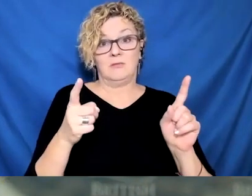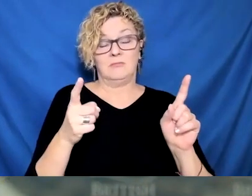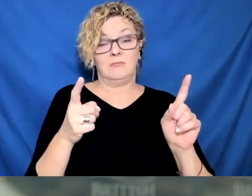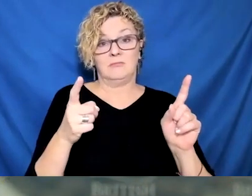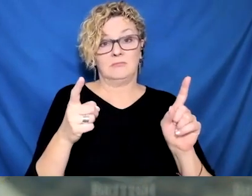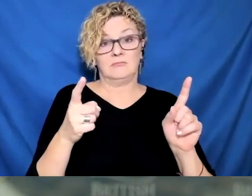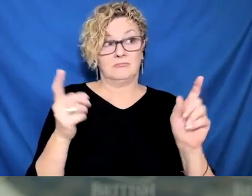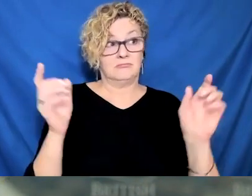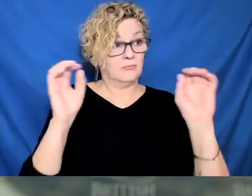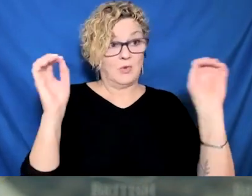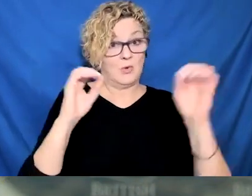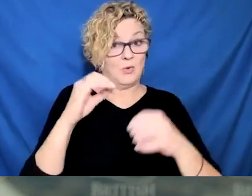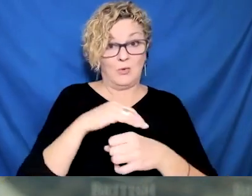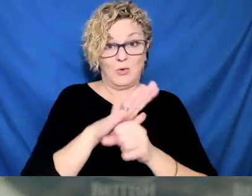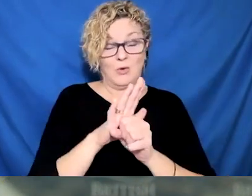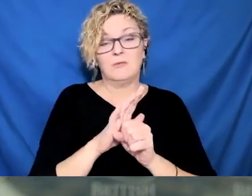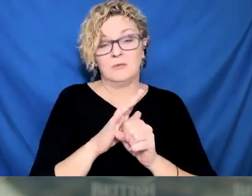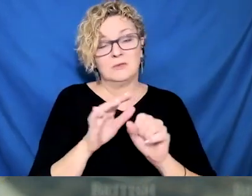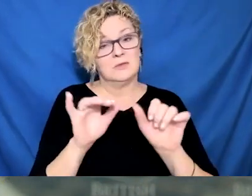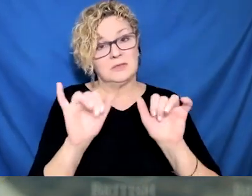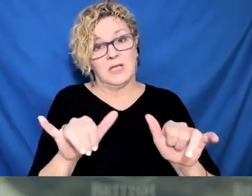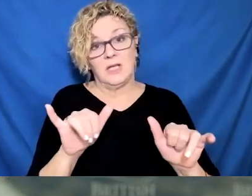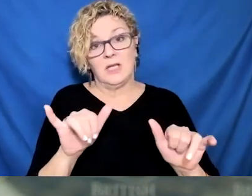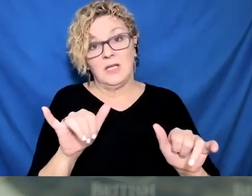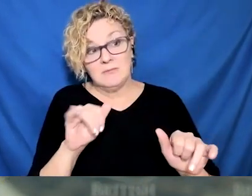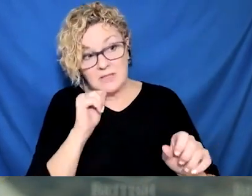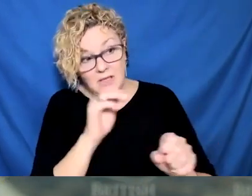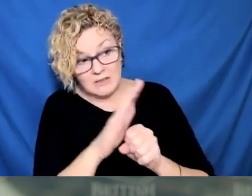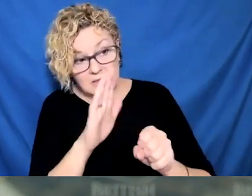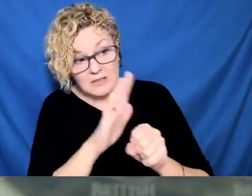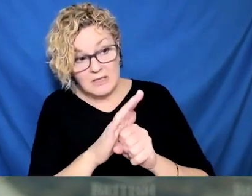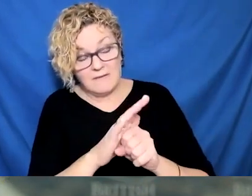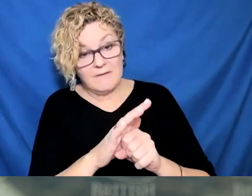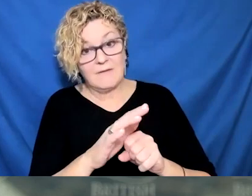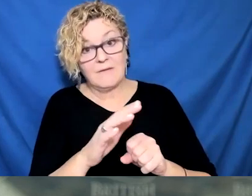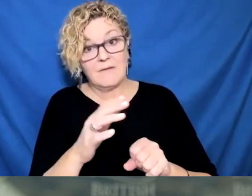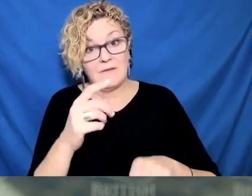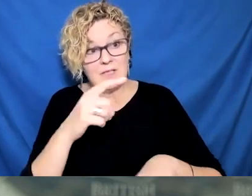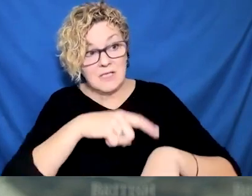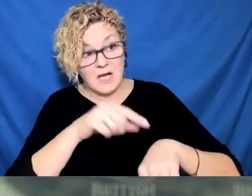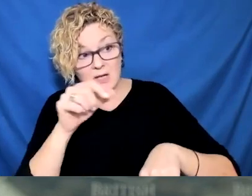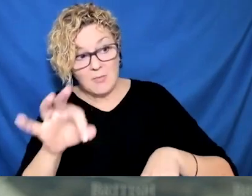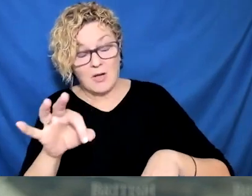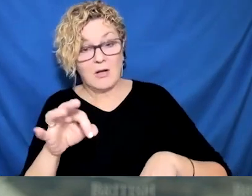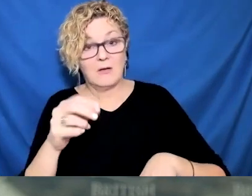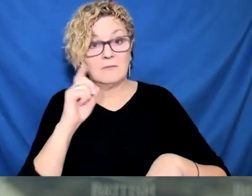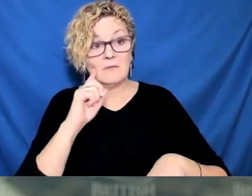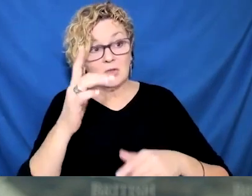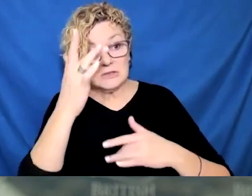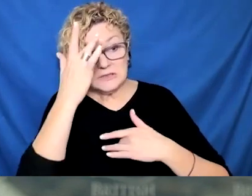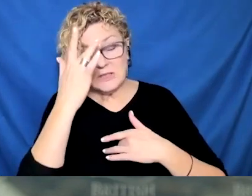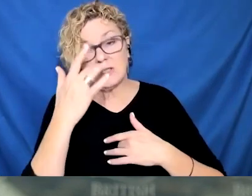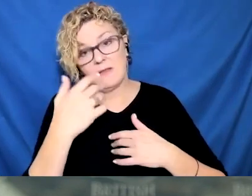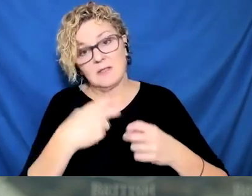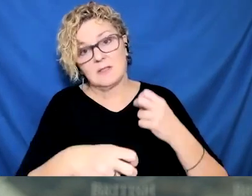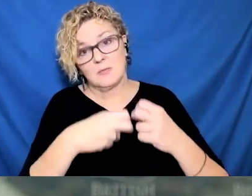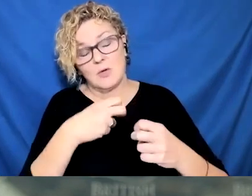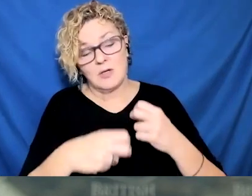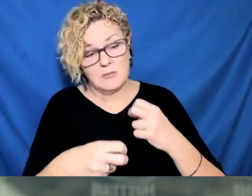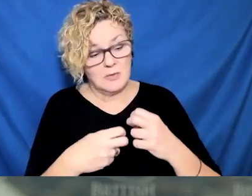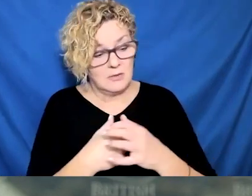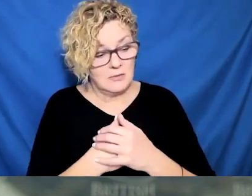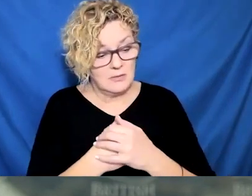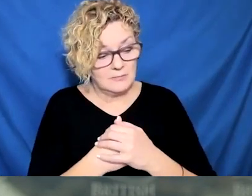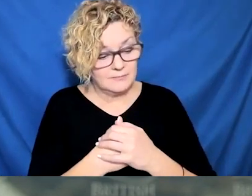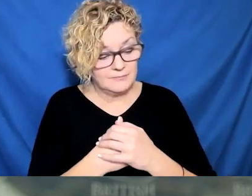Yes, I would say in French that these are decisions made in consultation with the Regist of the